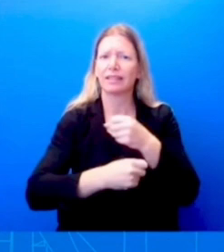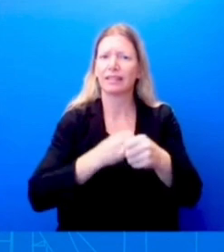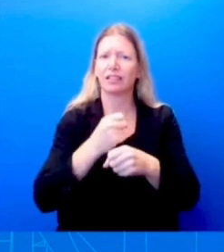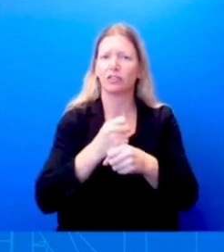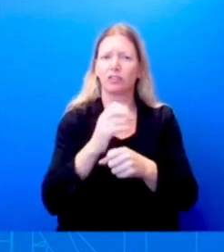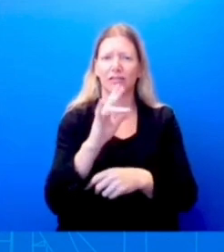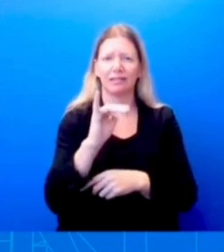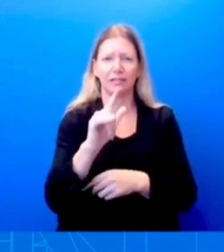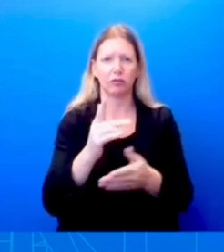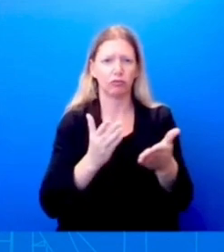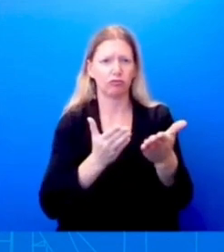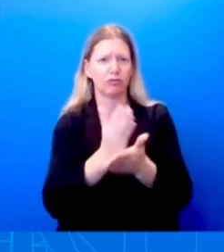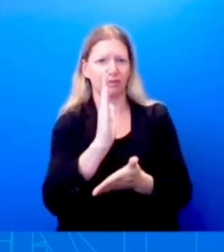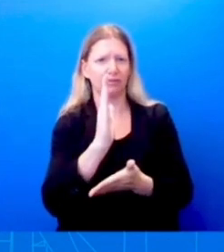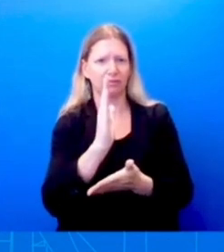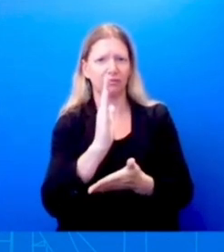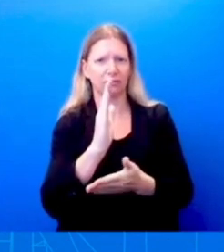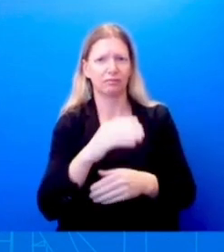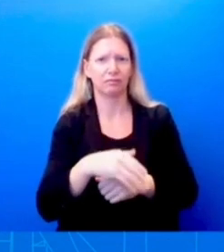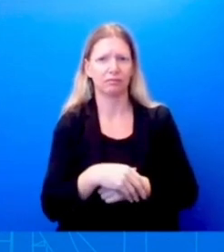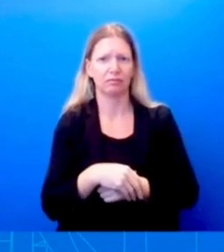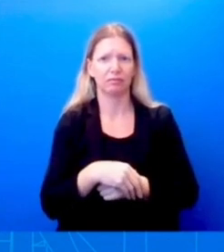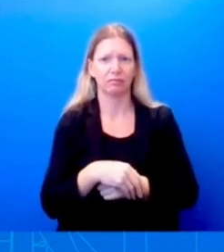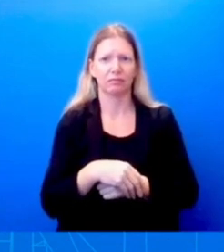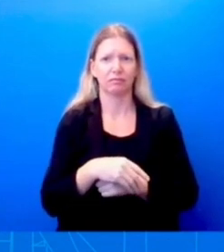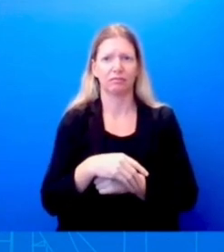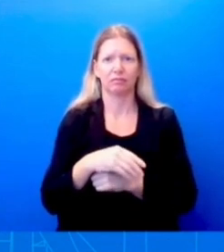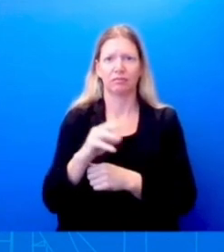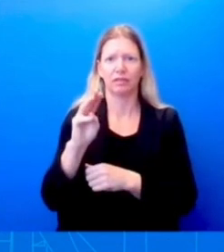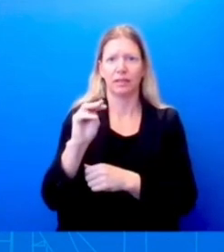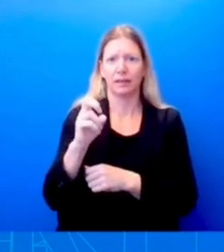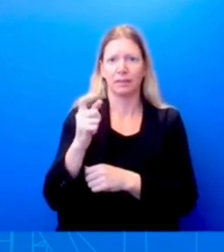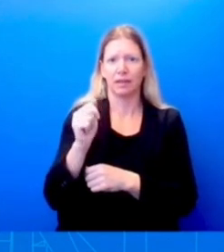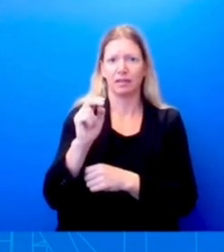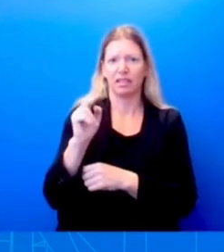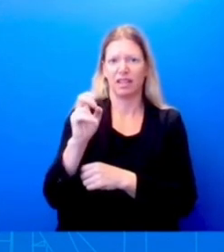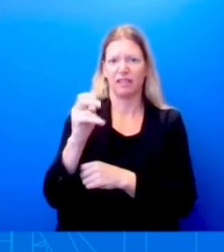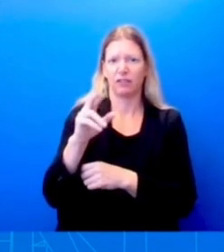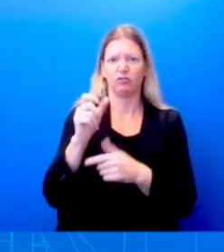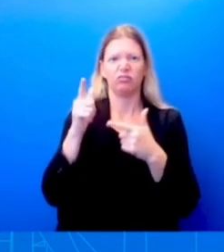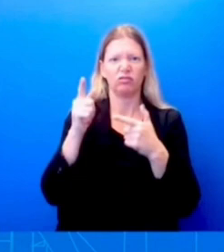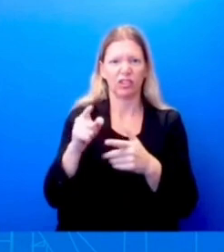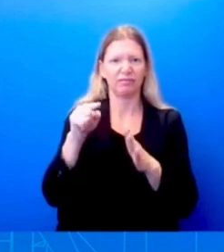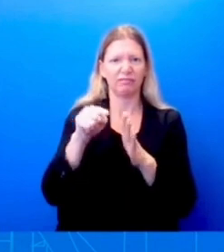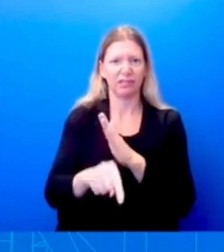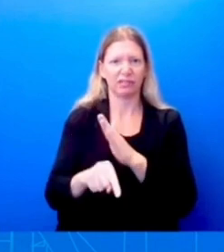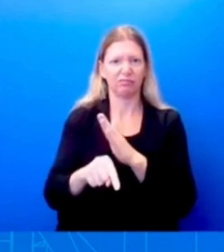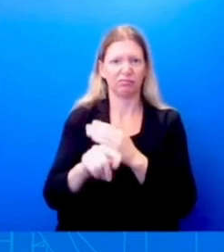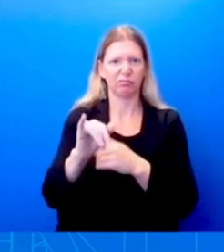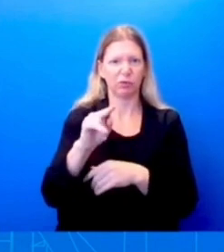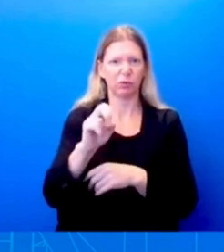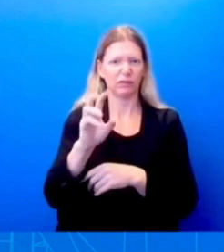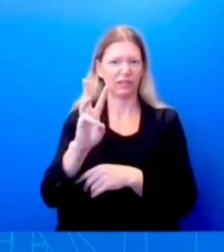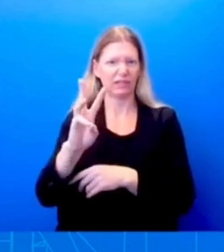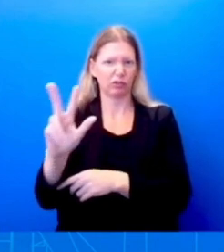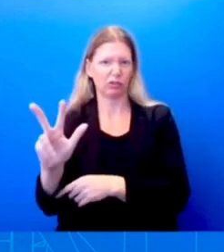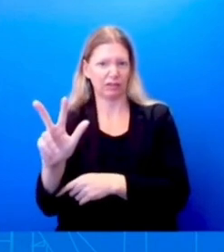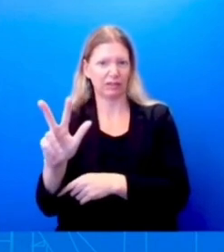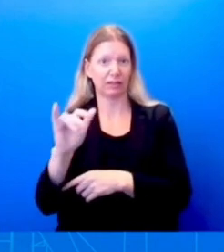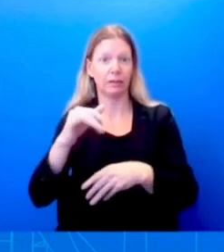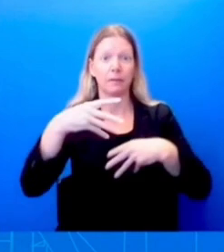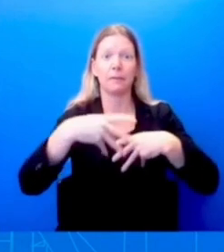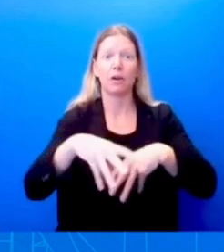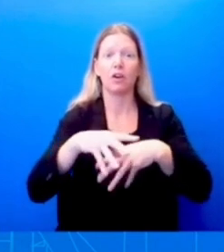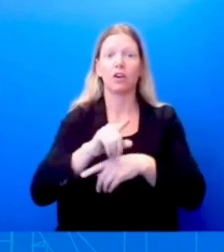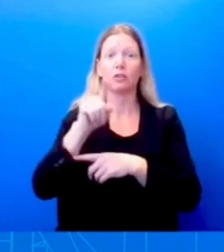killed in June of 63. The March on Washington in August of 63. Two weeks later,